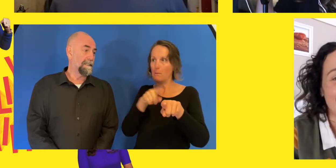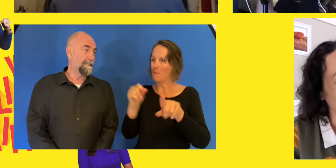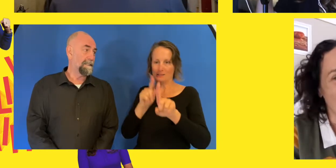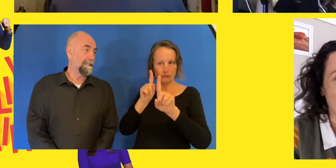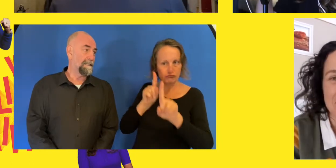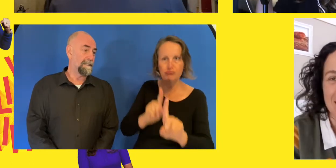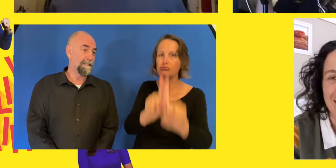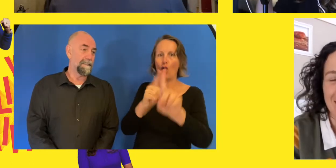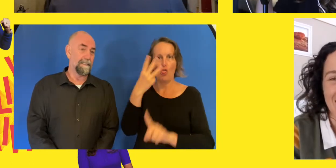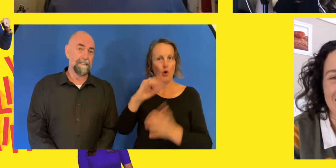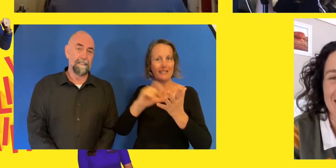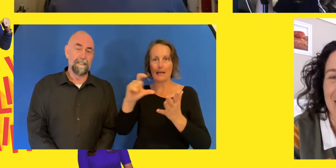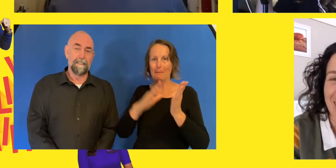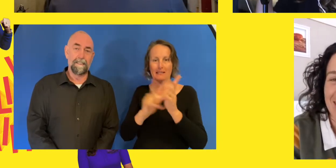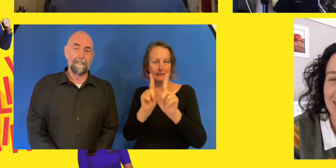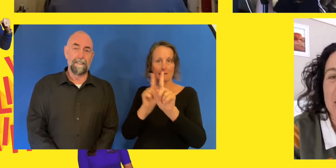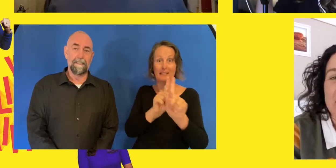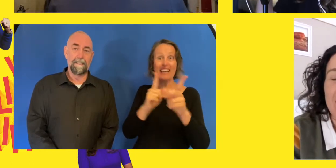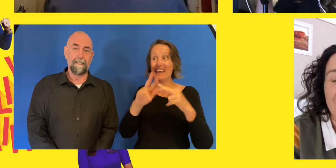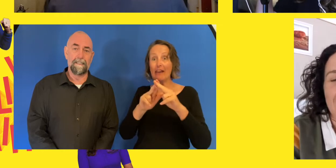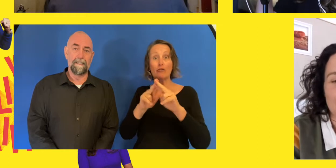Yeah, that's where I need to be. Well, I can't see her otherwise.